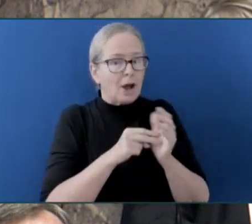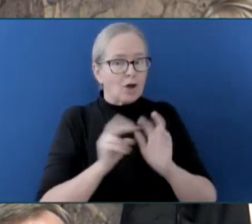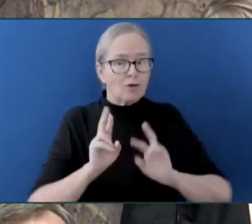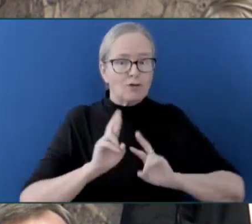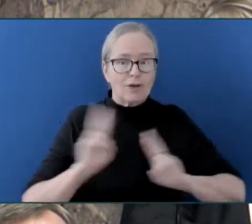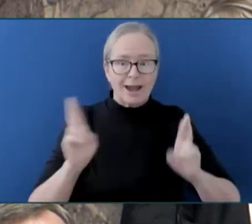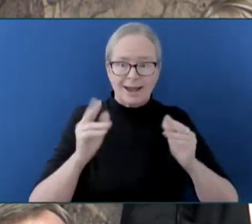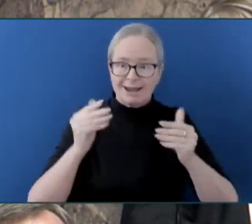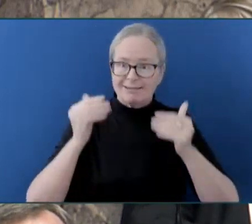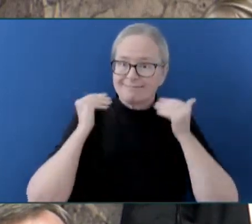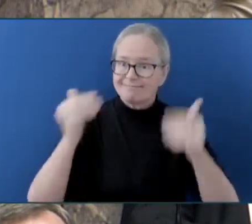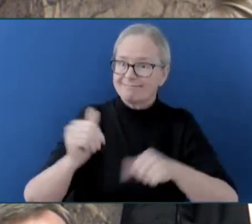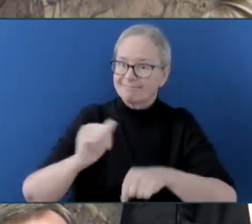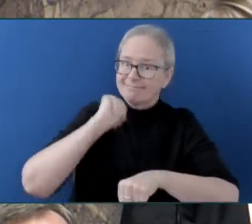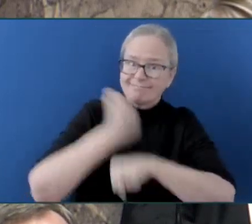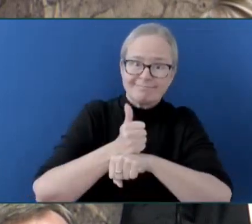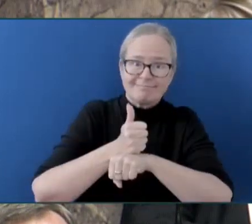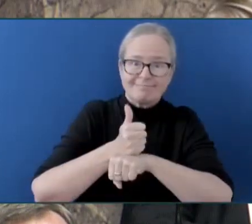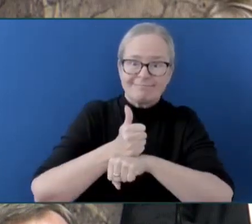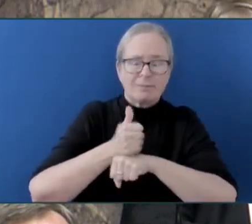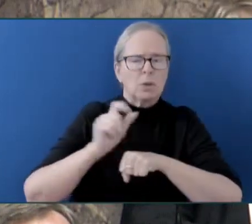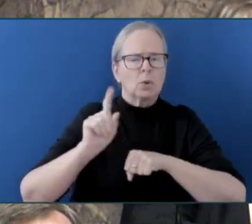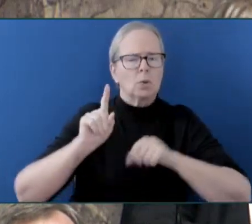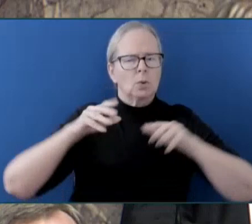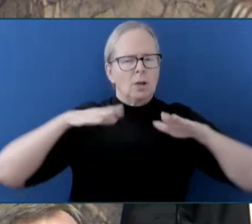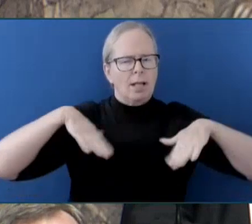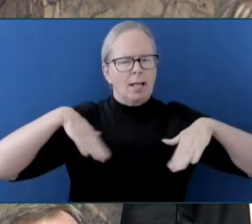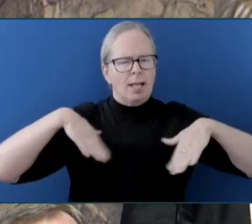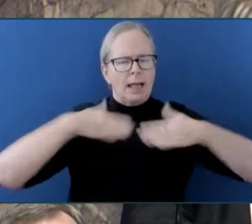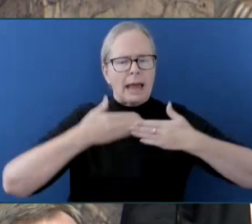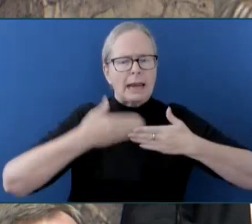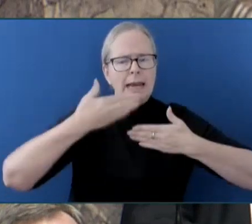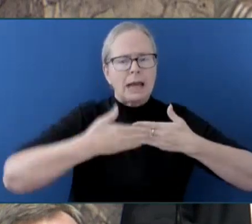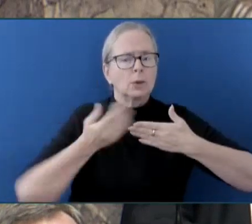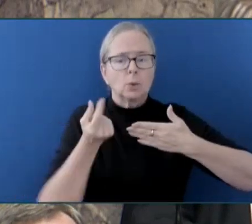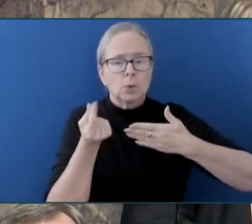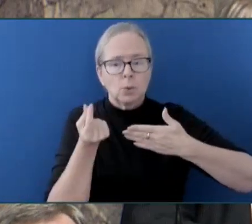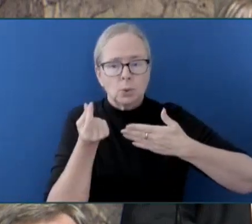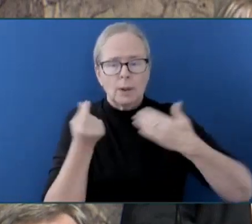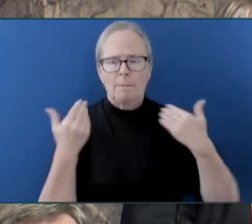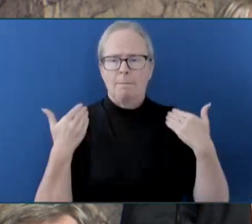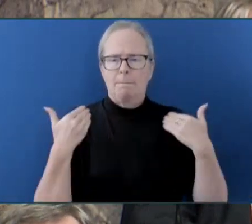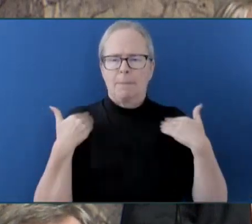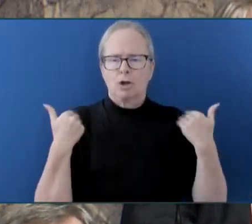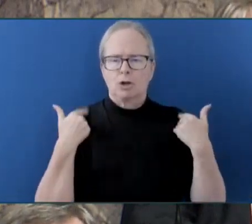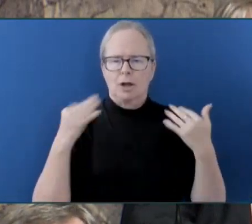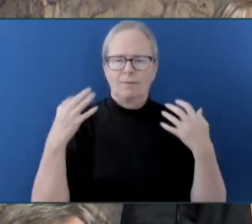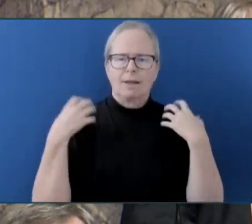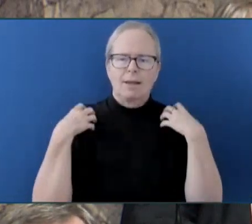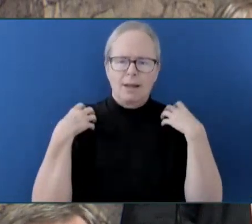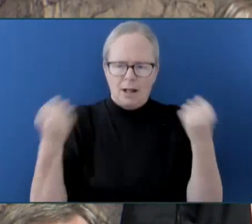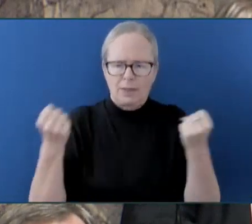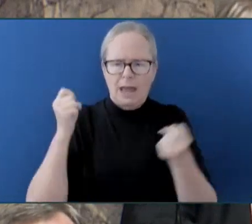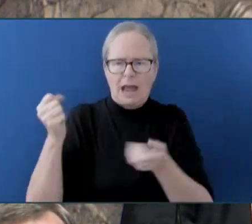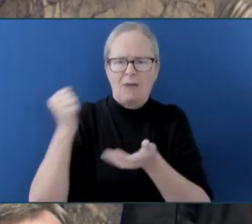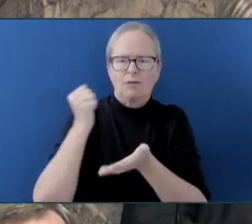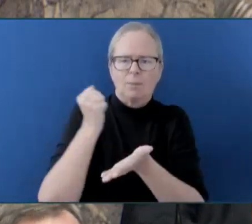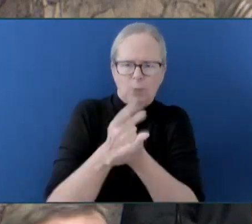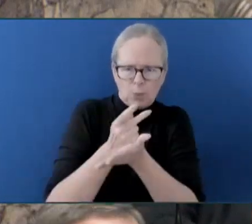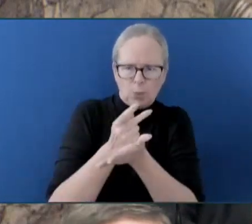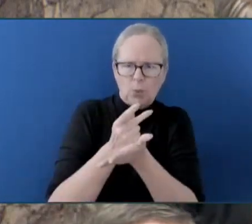The next hurdle is gaining approval from the Ministry of Health for installation, implementation, and operation. There he is. He's right there.